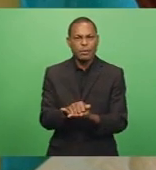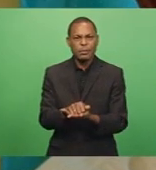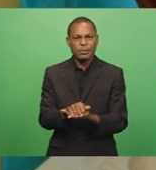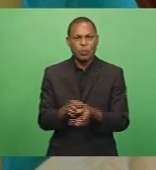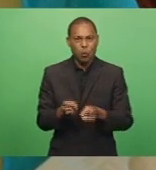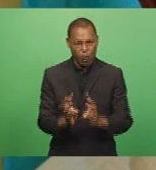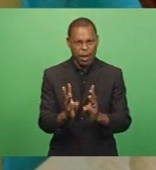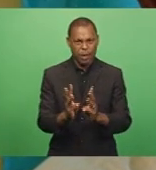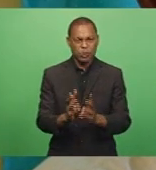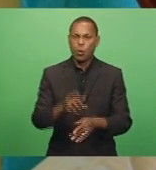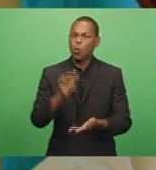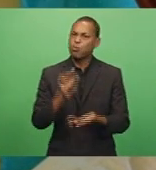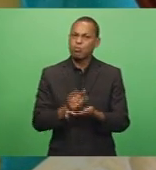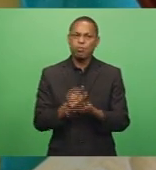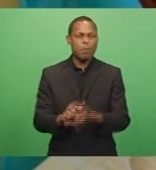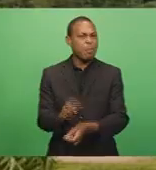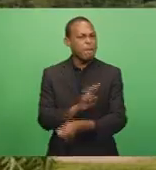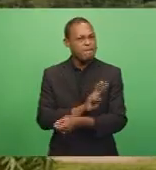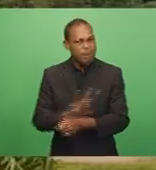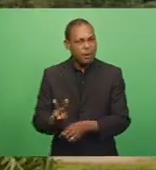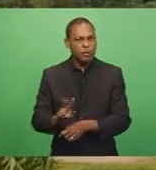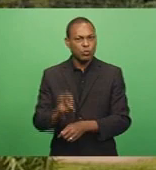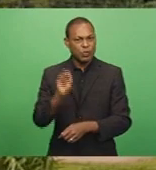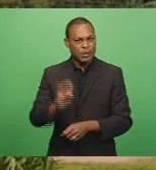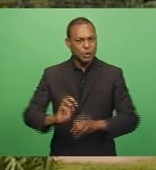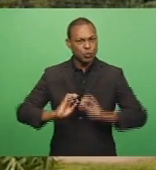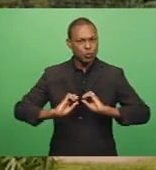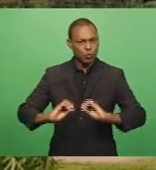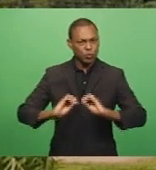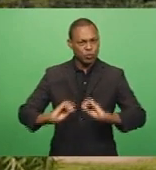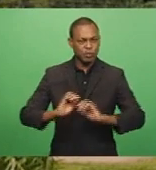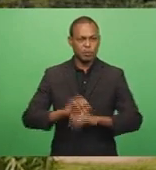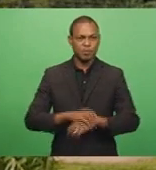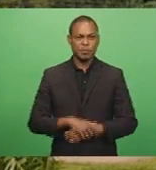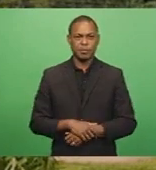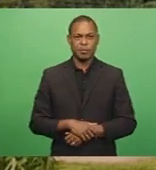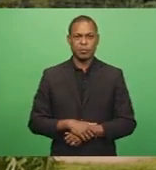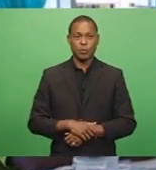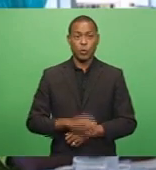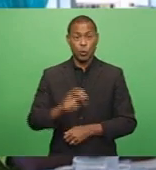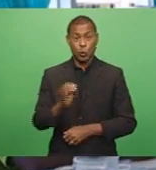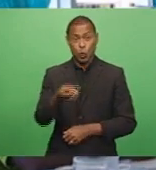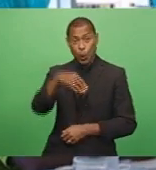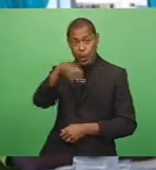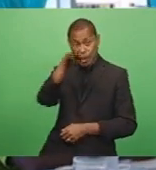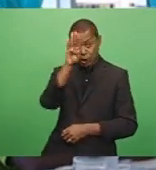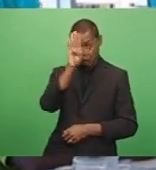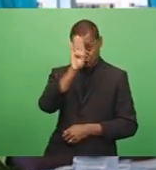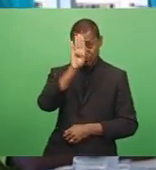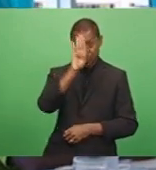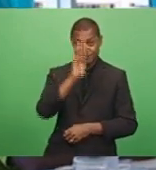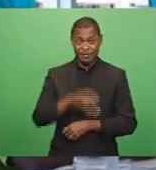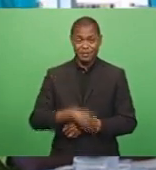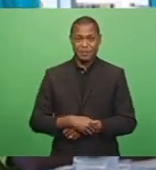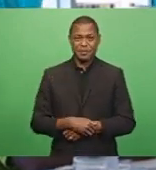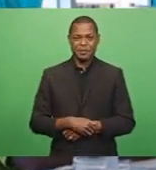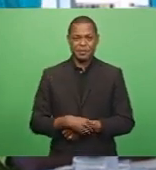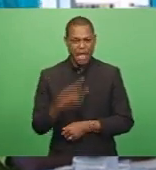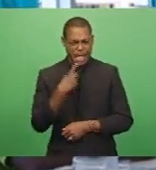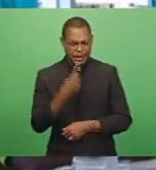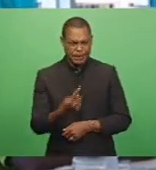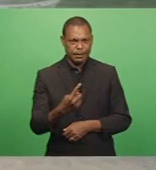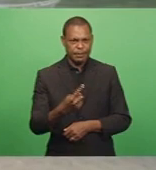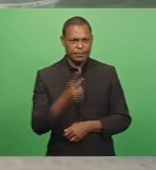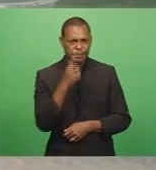Proper values need to be implemented. Jona Nawakalukalu, the twin of the one also chair of the meeting, said villages continue